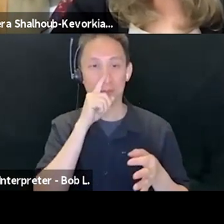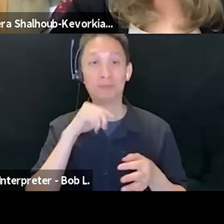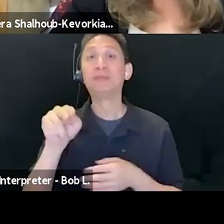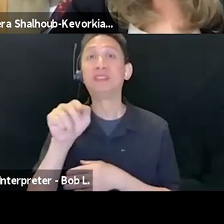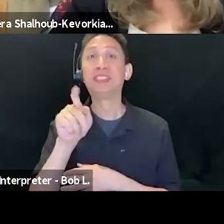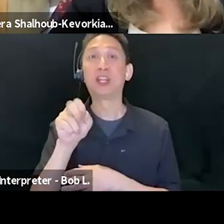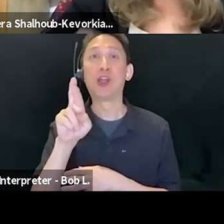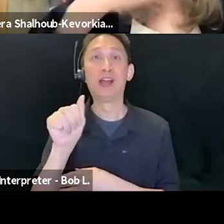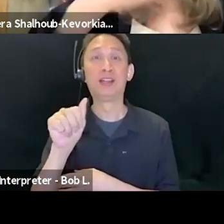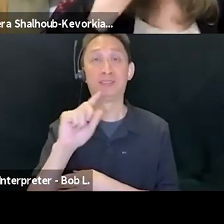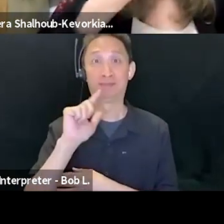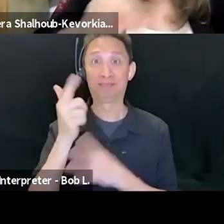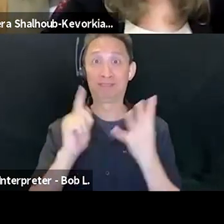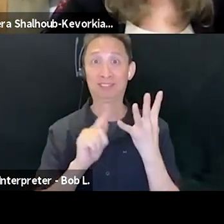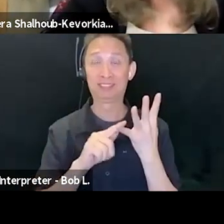to go next?